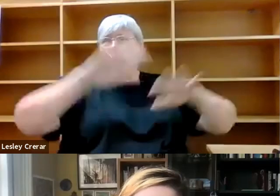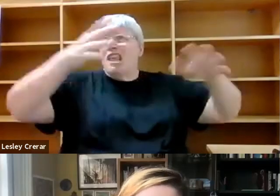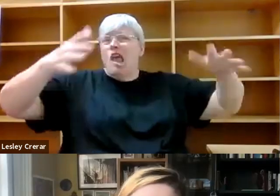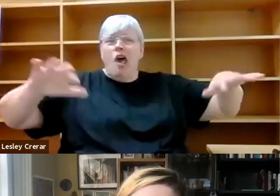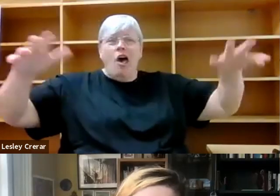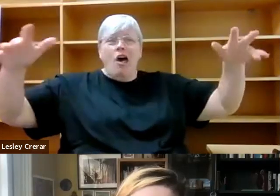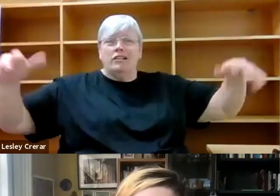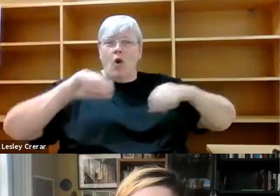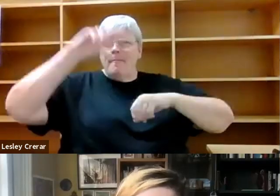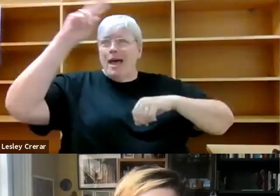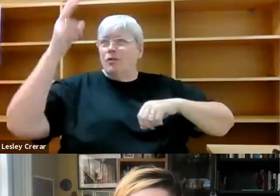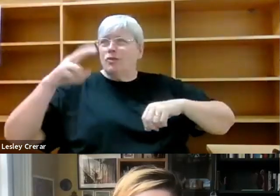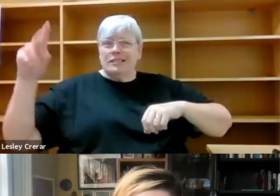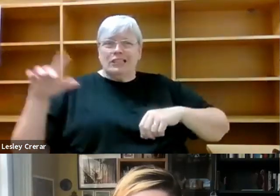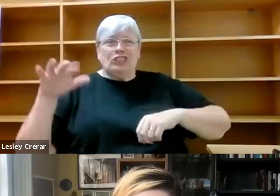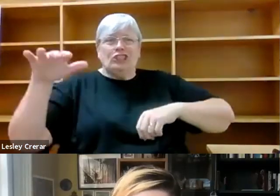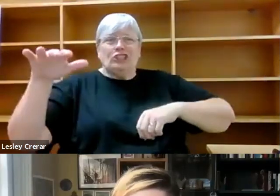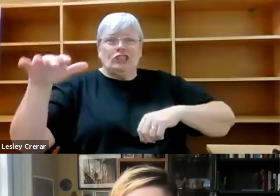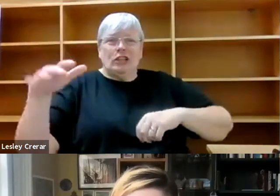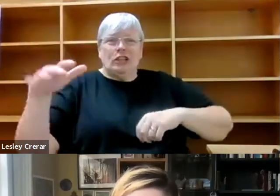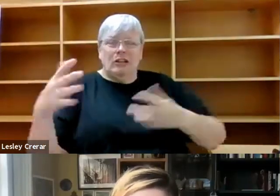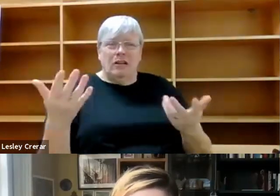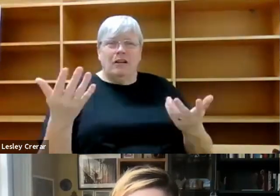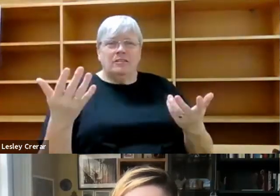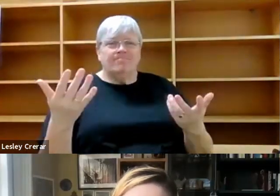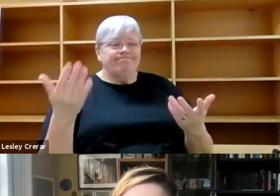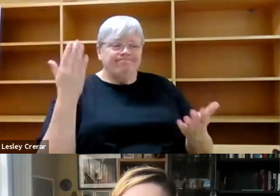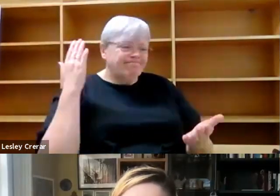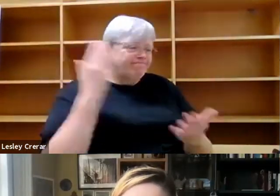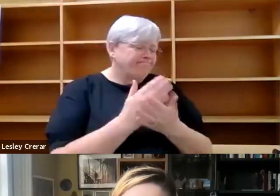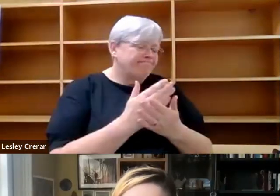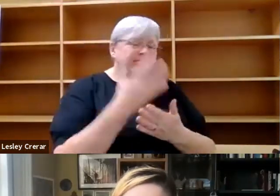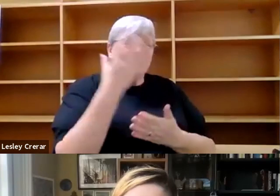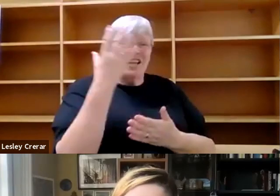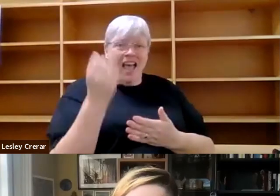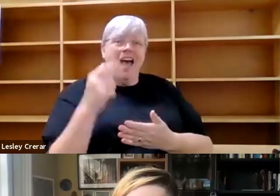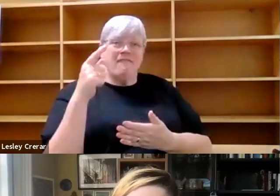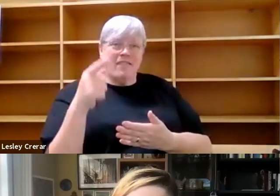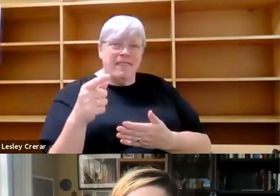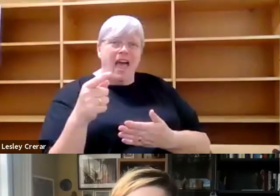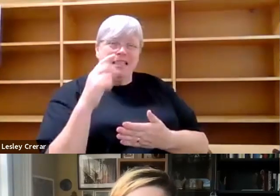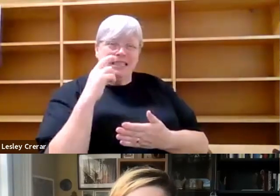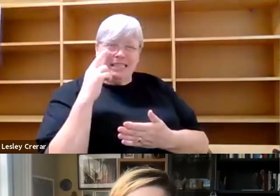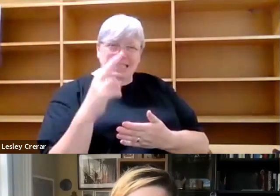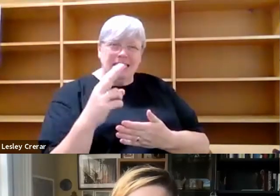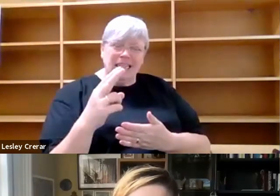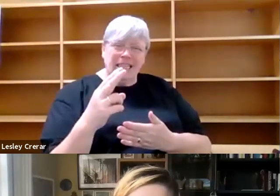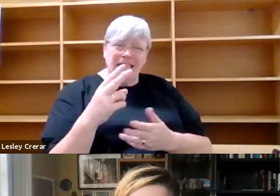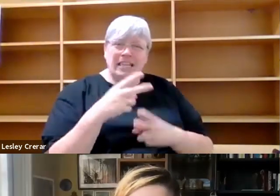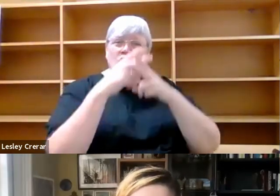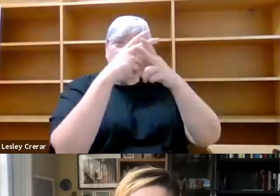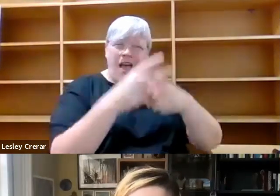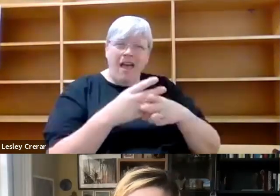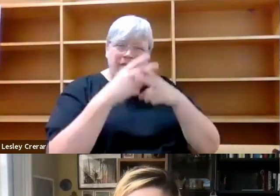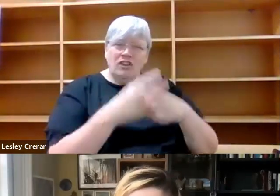mountains on my doorstep, um, and being able to sort of have that act of noticing and caretaking and